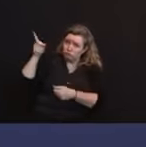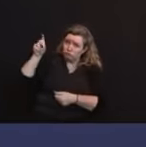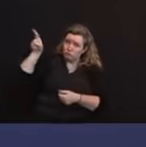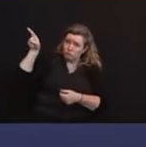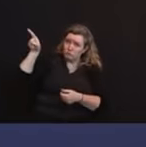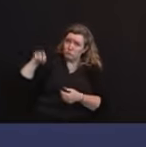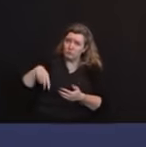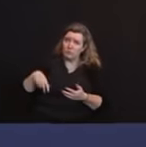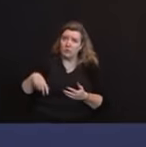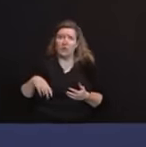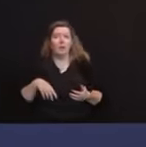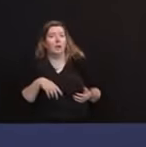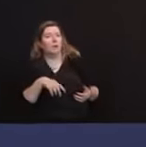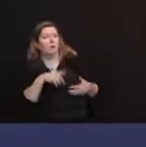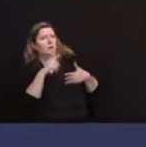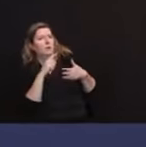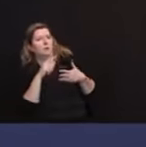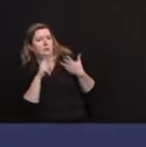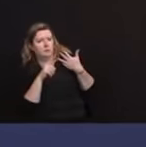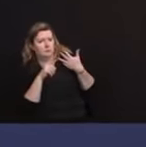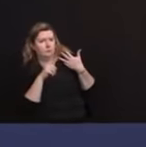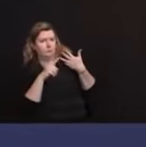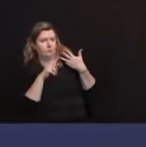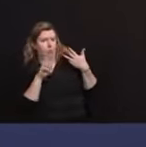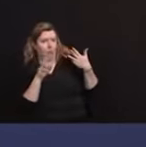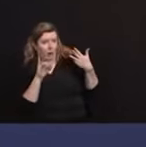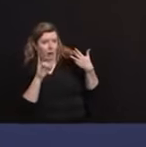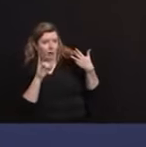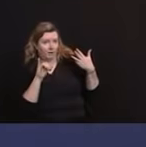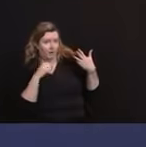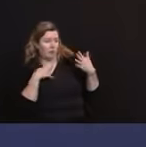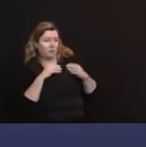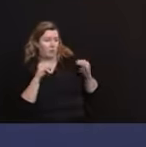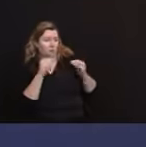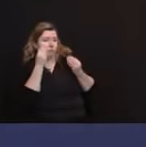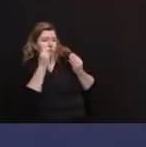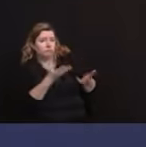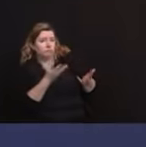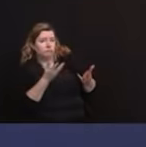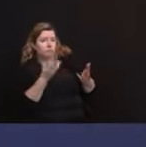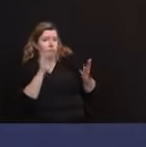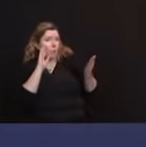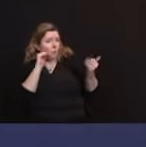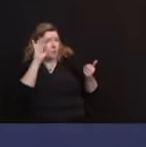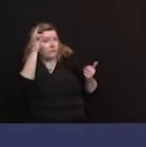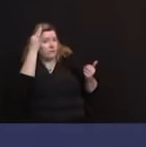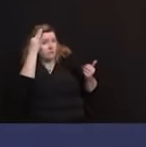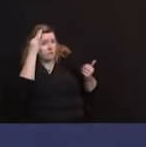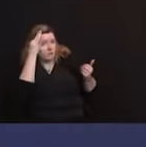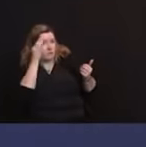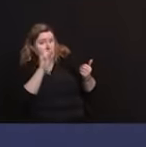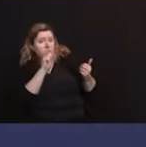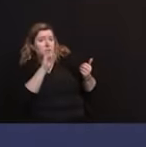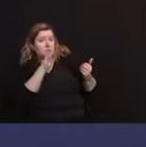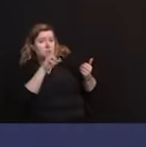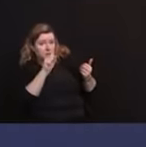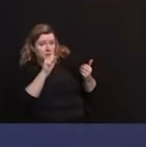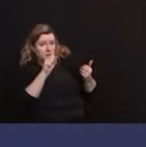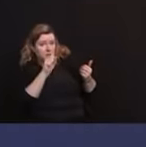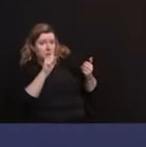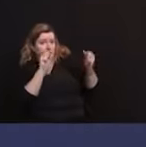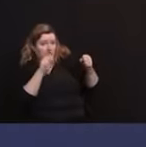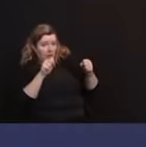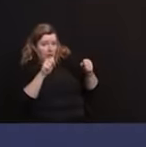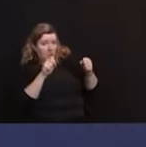Nothing new to report on the unemployment bill and I hope the federal stimulus package is not in jeopardy. Again, I hope that we can walk and chew gum here, that the